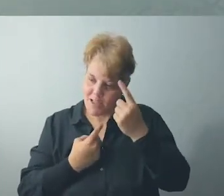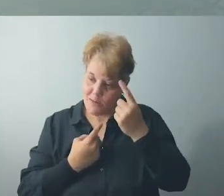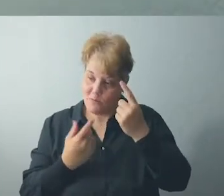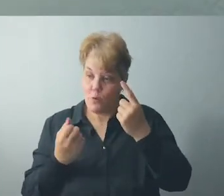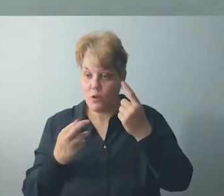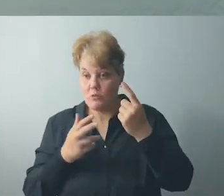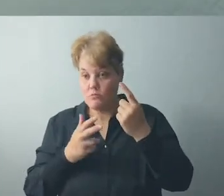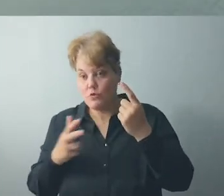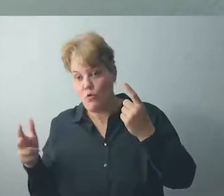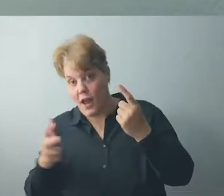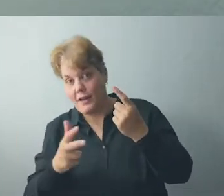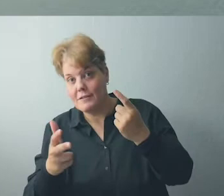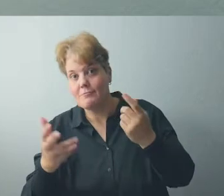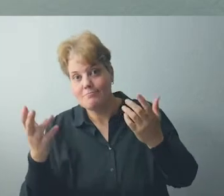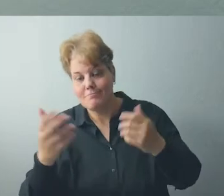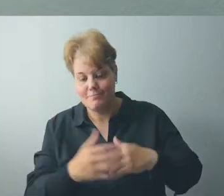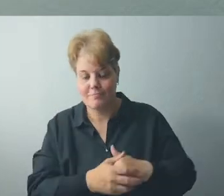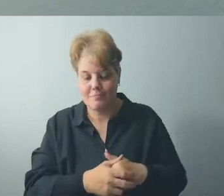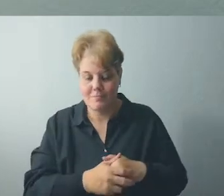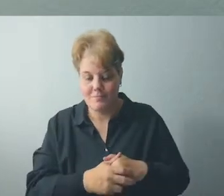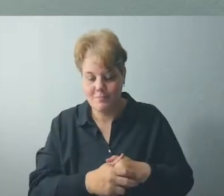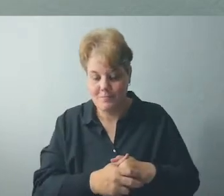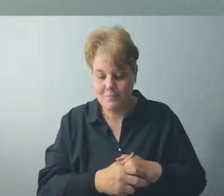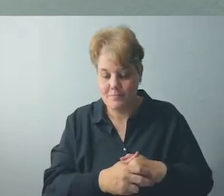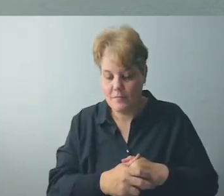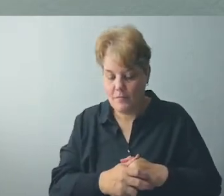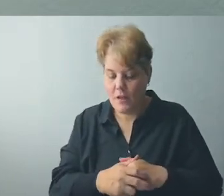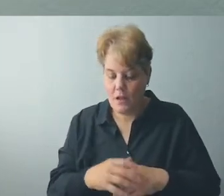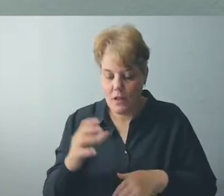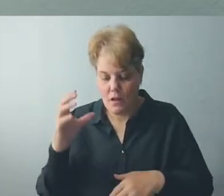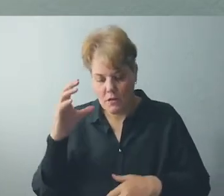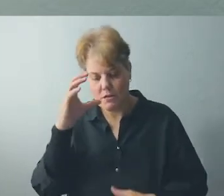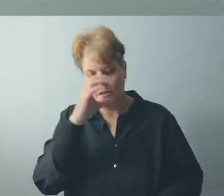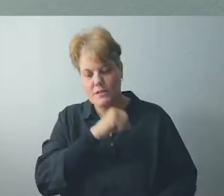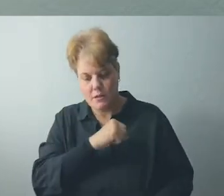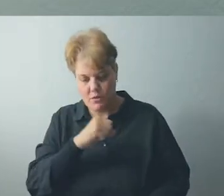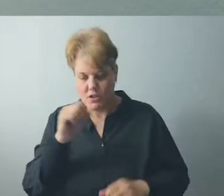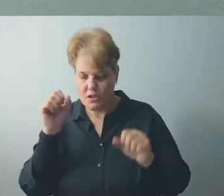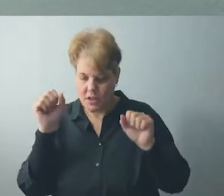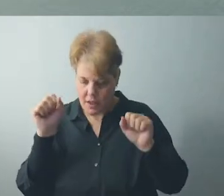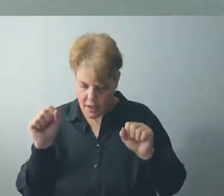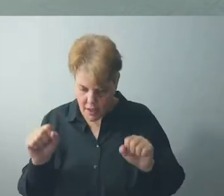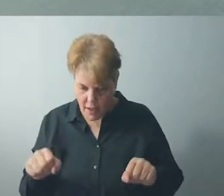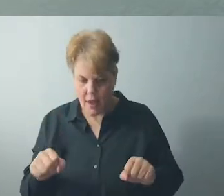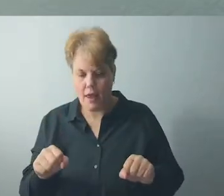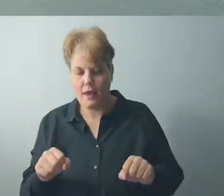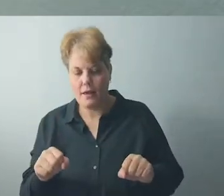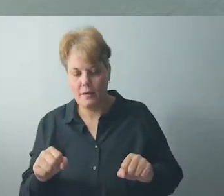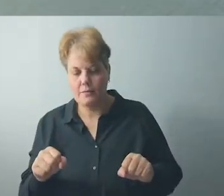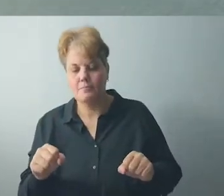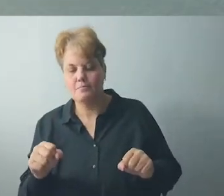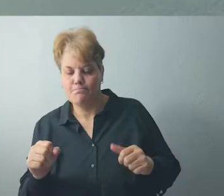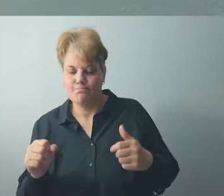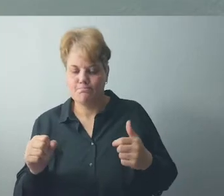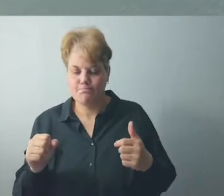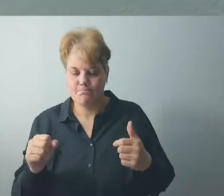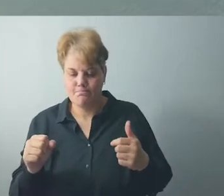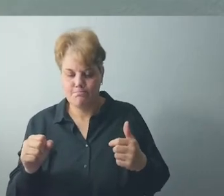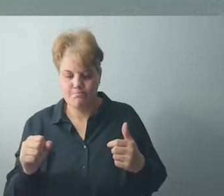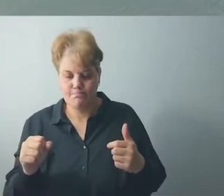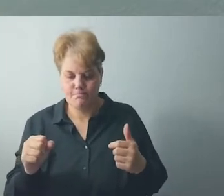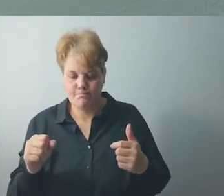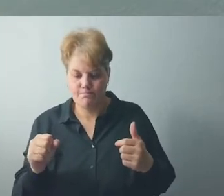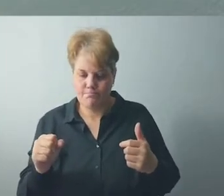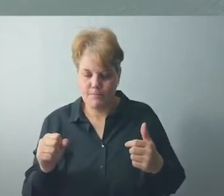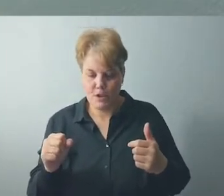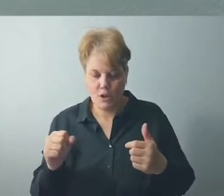My prejudices have helped me become a safer thinker and therefore I have become a safer driver. This